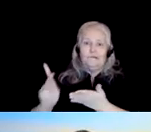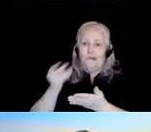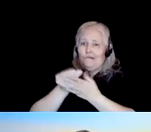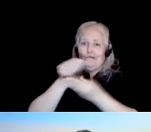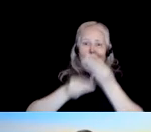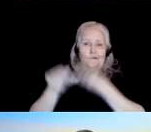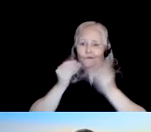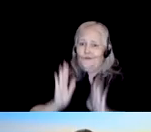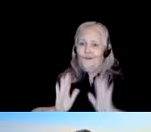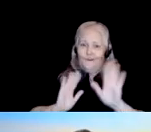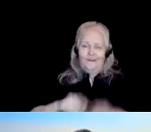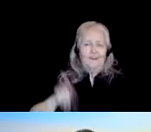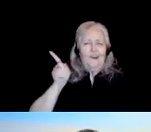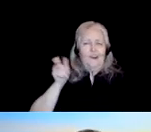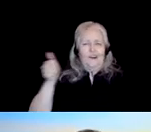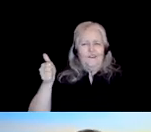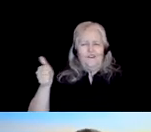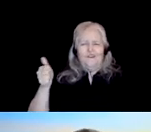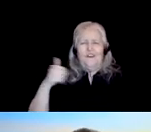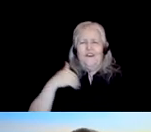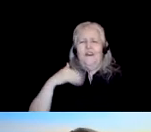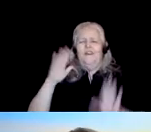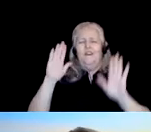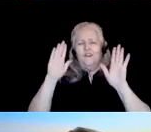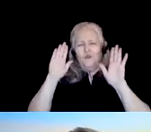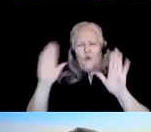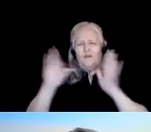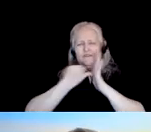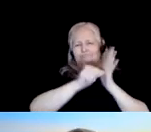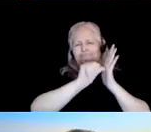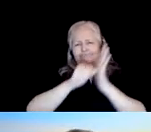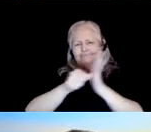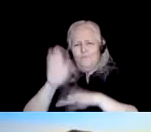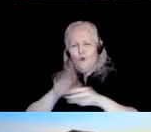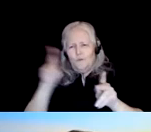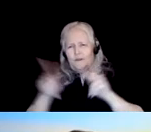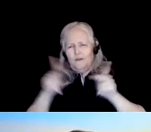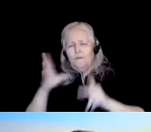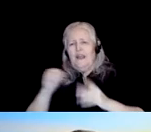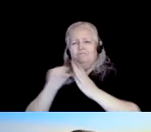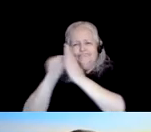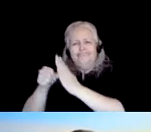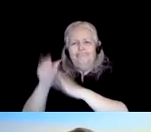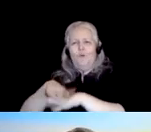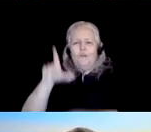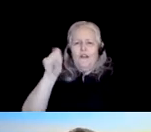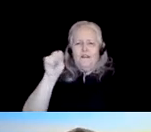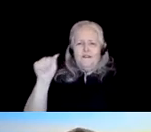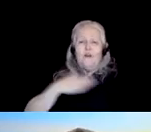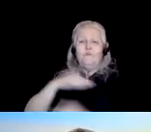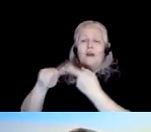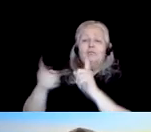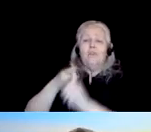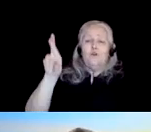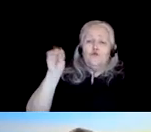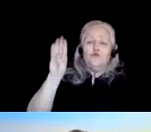Vicki has left such an incredible stamp on so many colleagues and students, and happily on the LSA, where my friend Robert Vago,